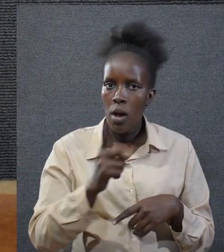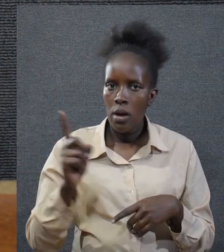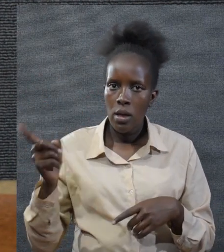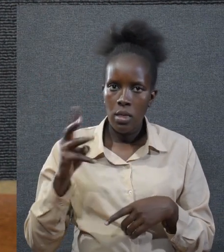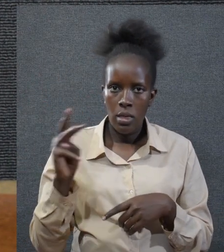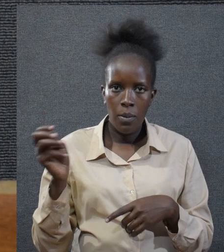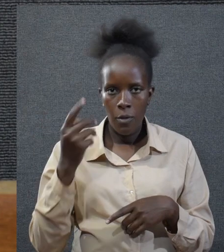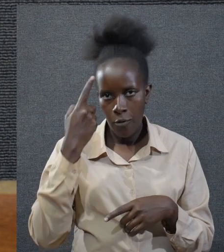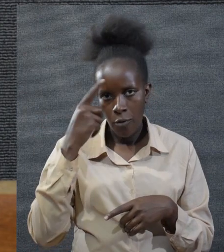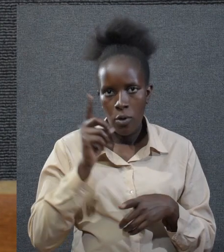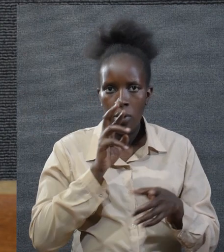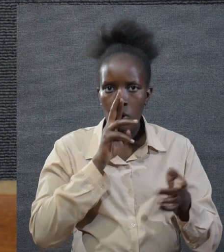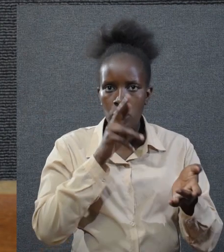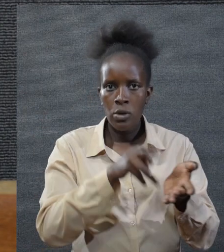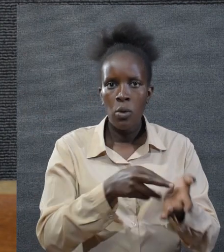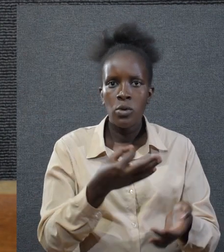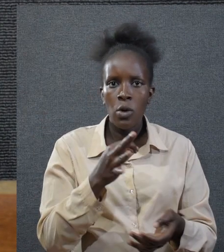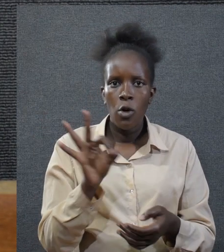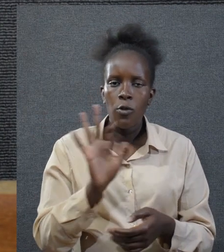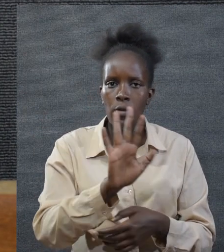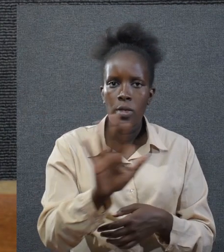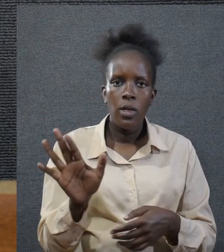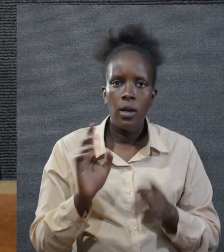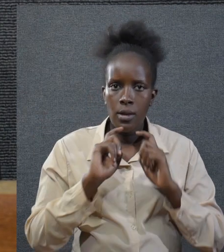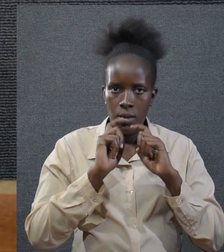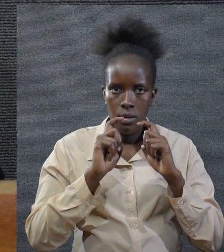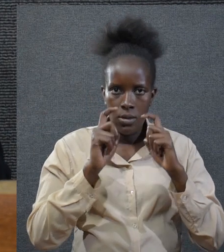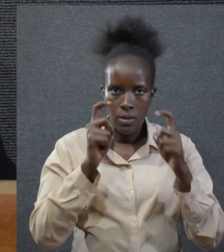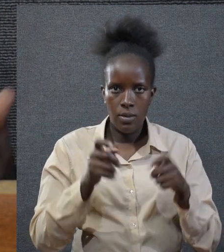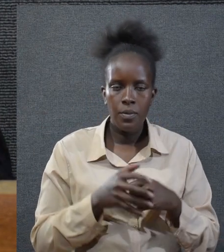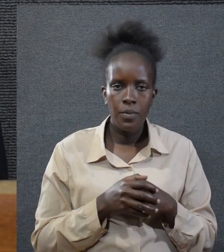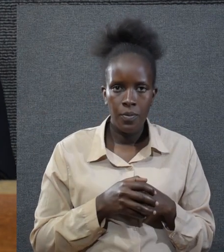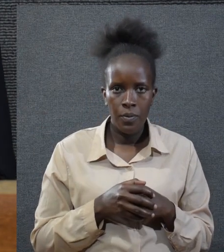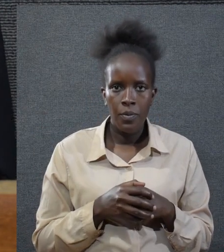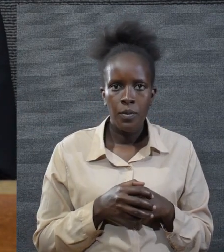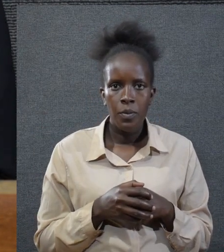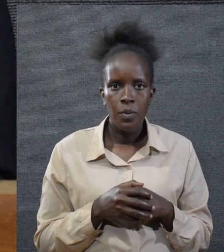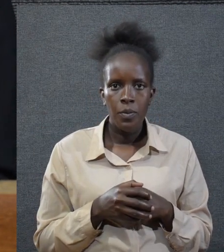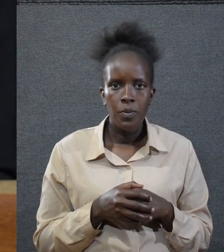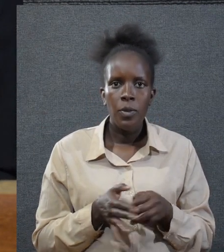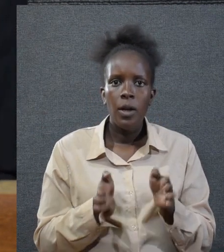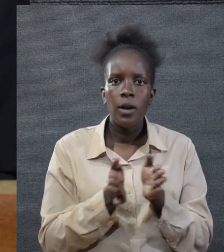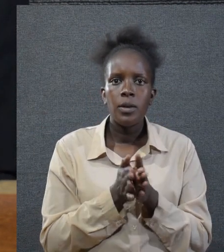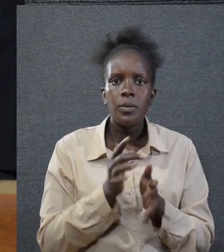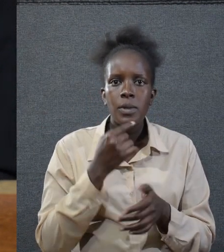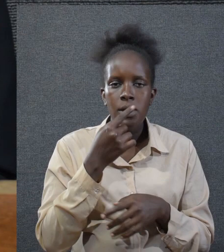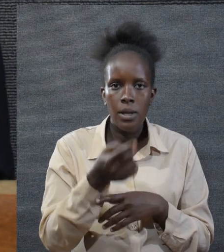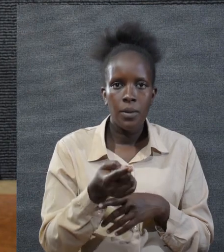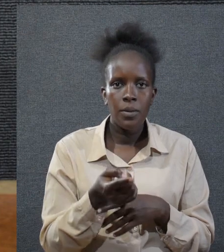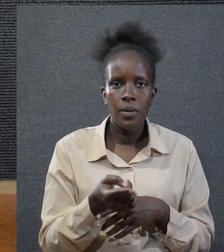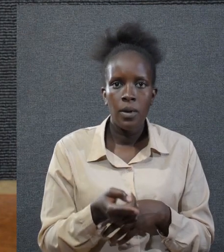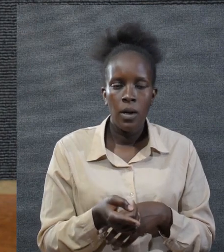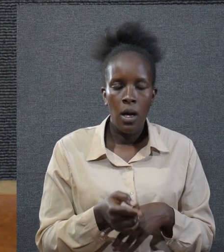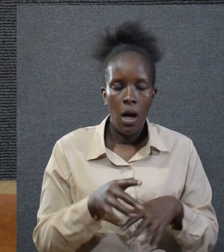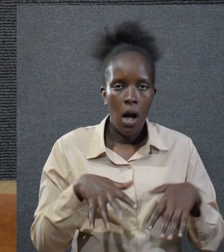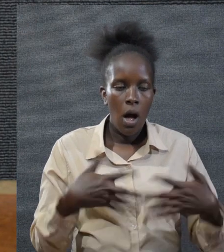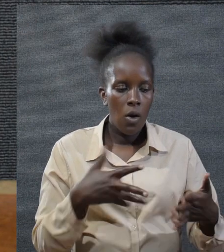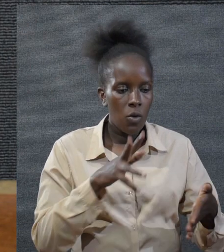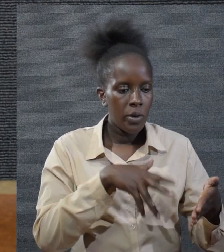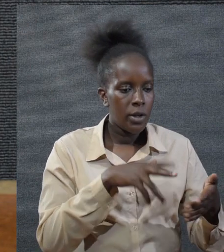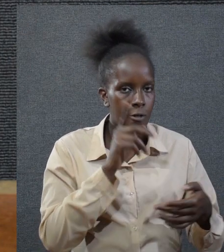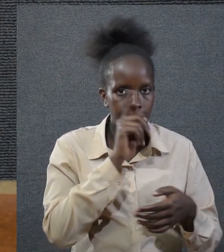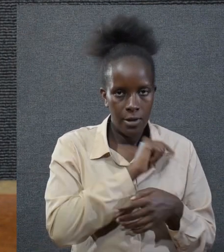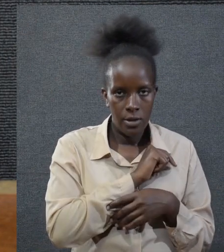He is warning them for the consequence of their sins. And he says,